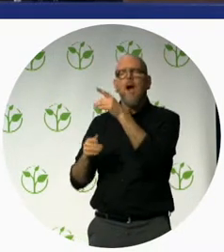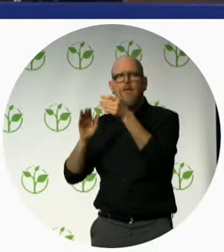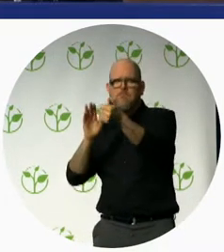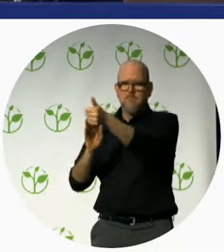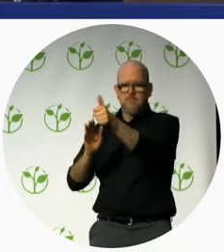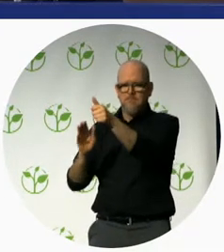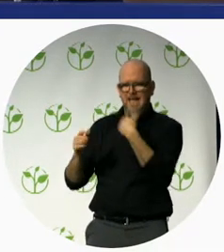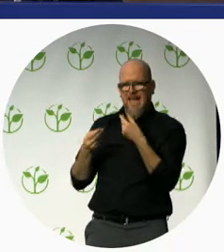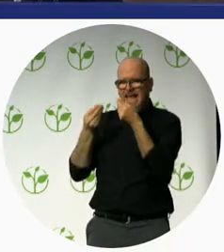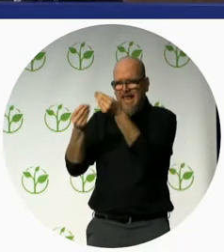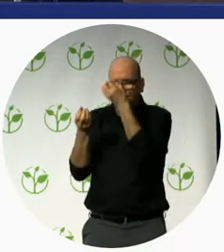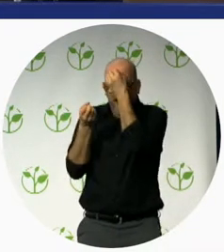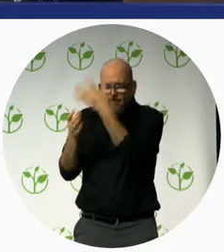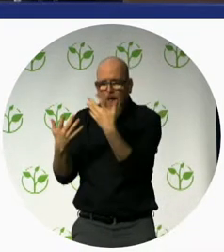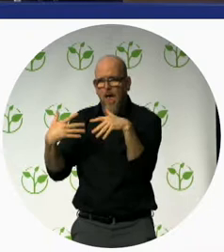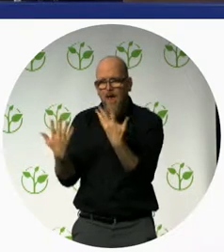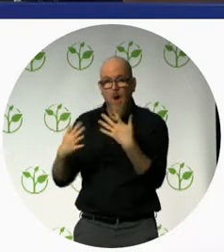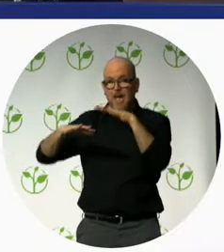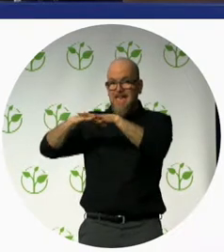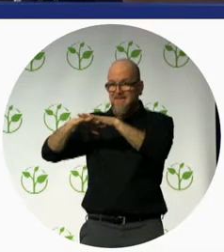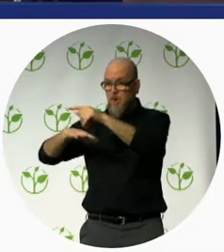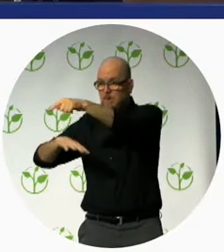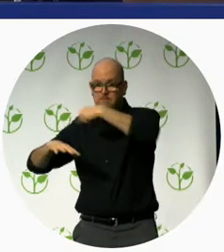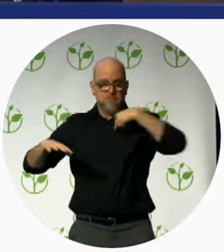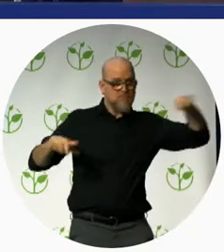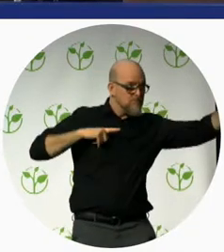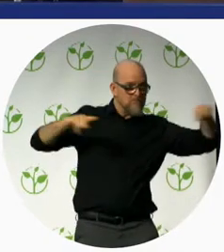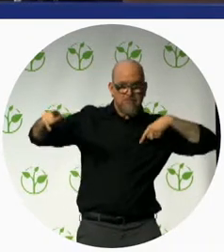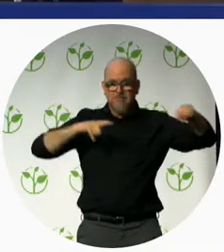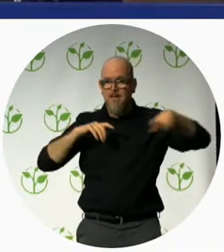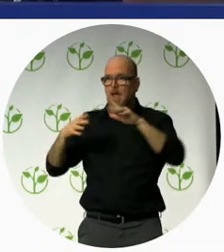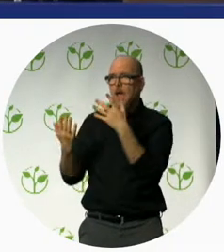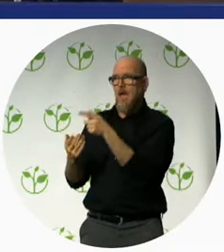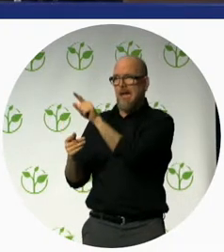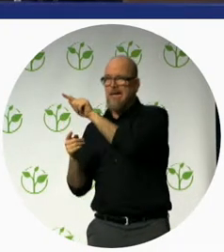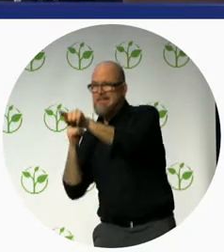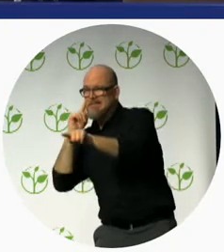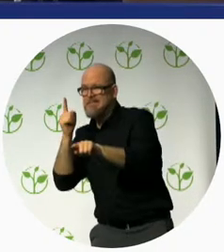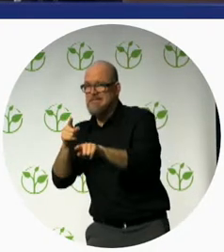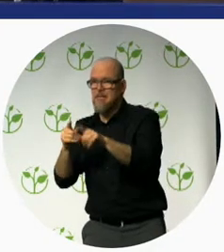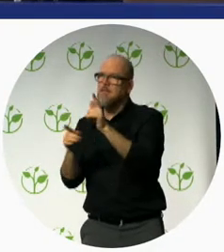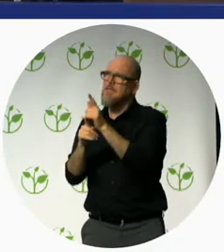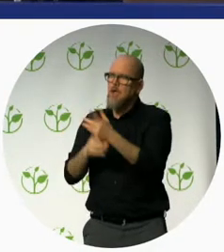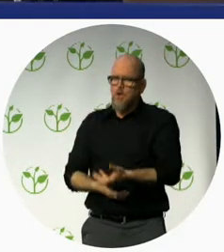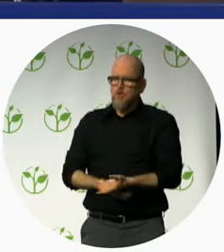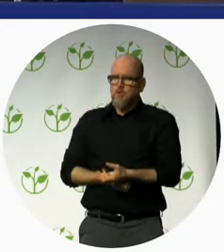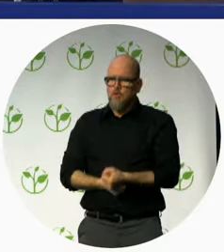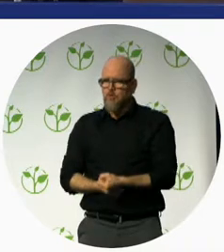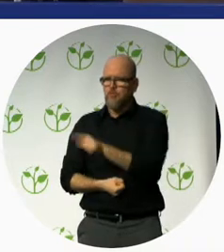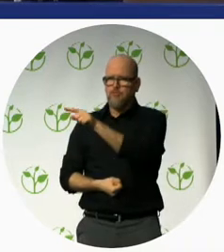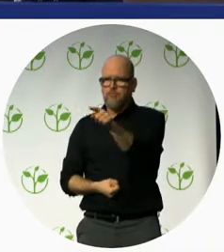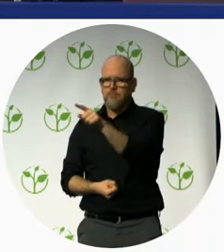network we are identifying these people who are relied upon by the local community for advice, for information